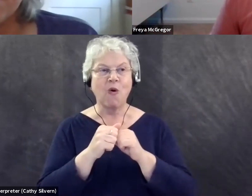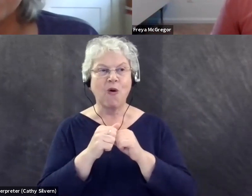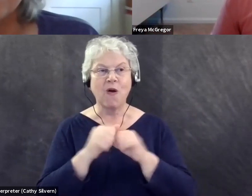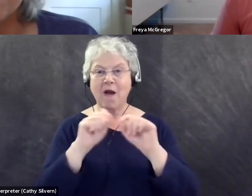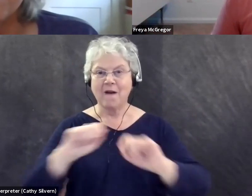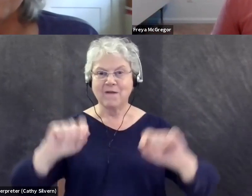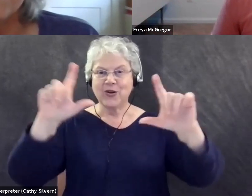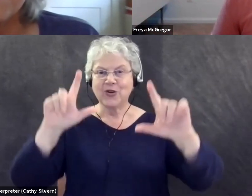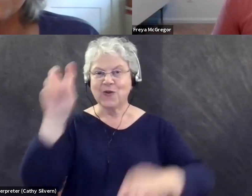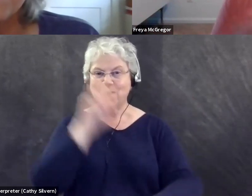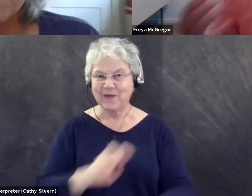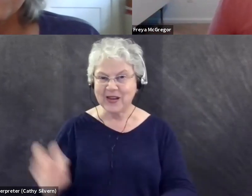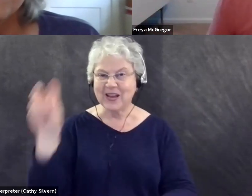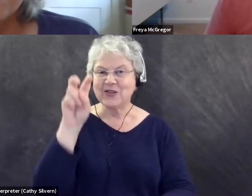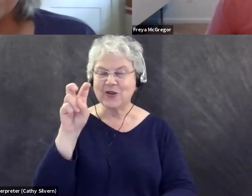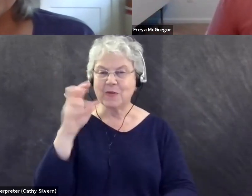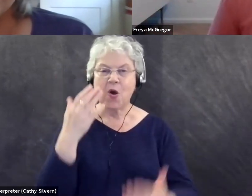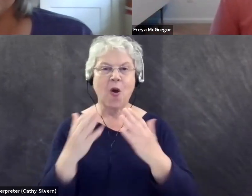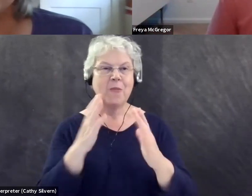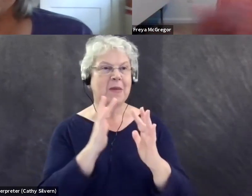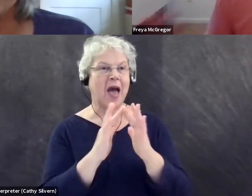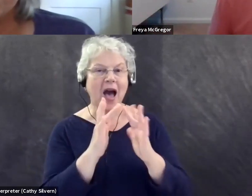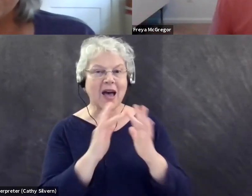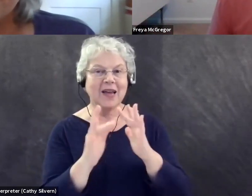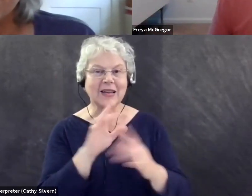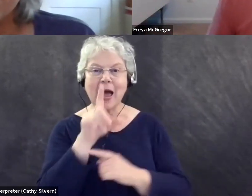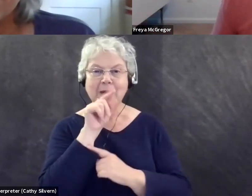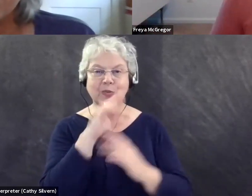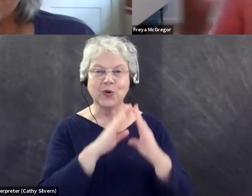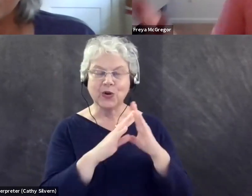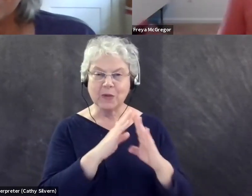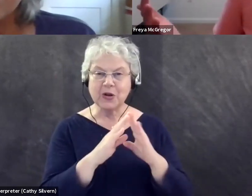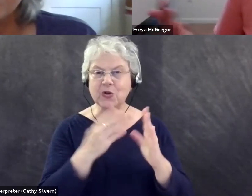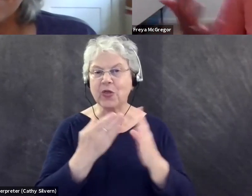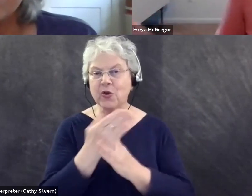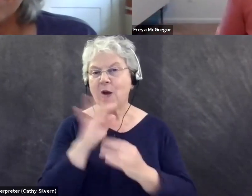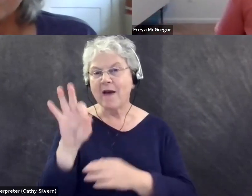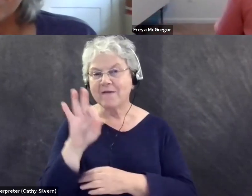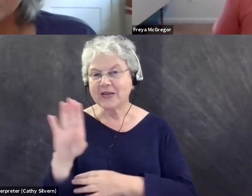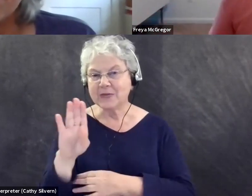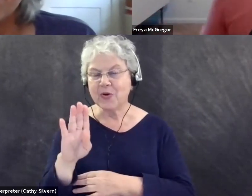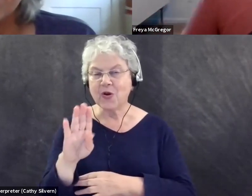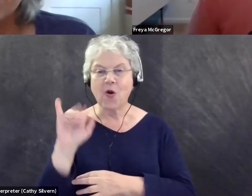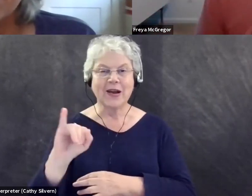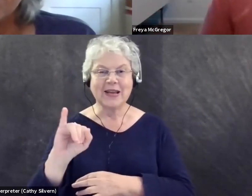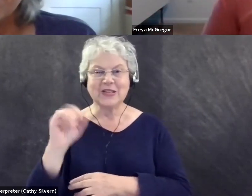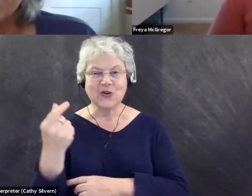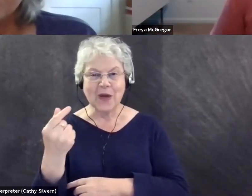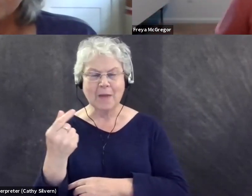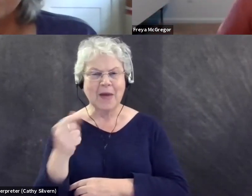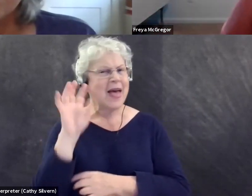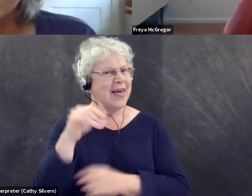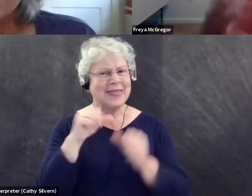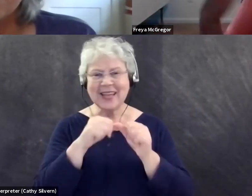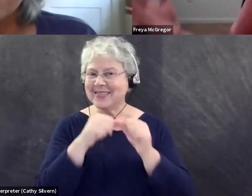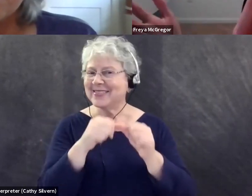maybe you participate most with the online birding community through Facebook groups or Instagram, that's still, you're still a birder. Like that's still, as far